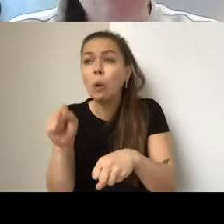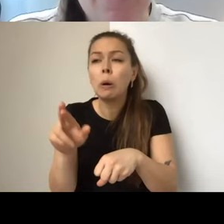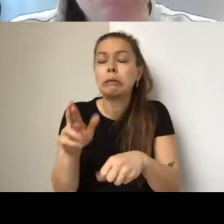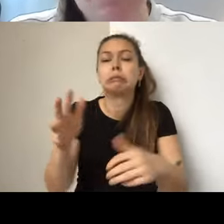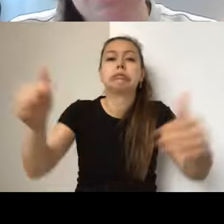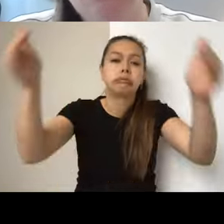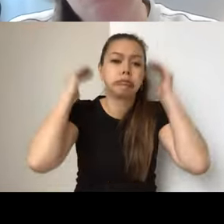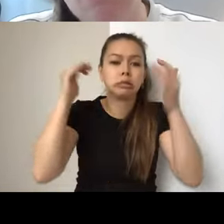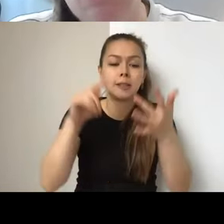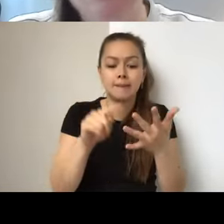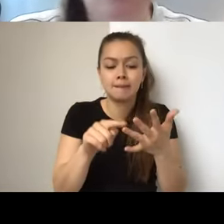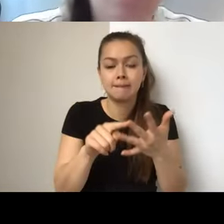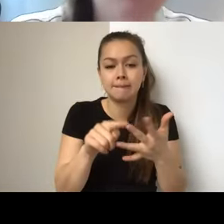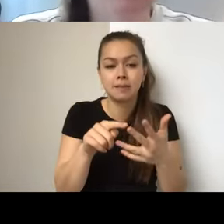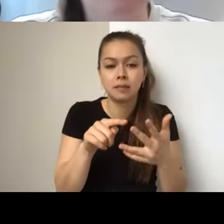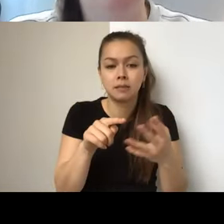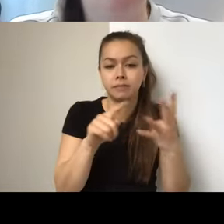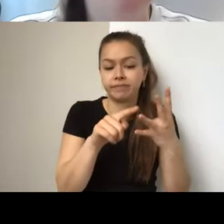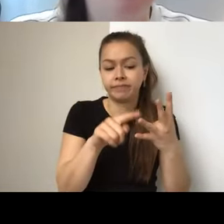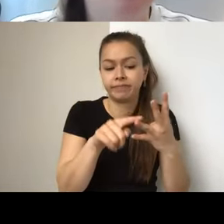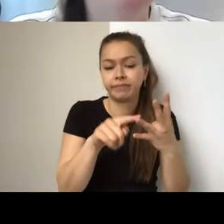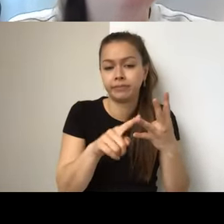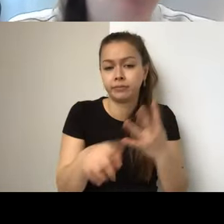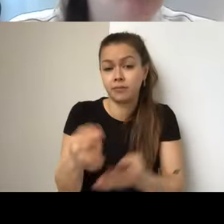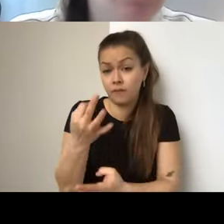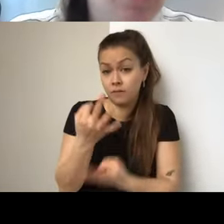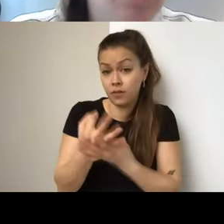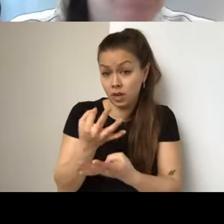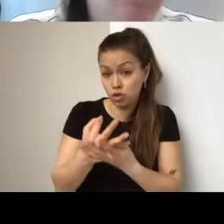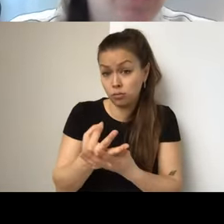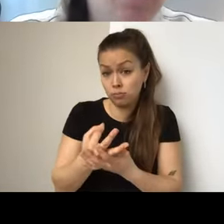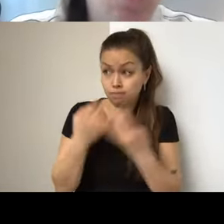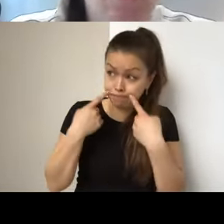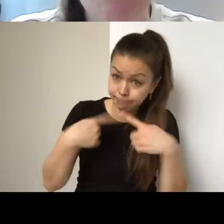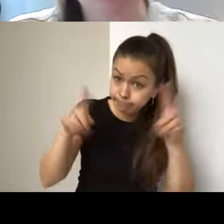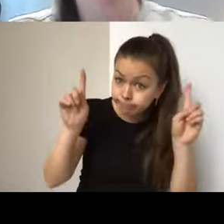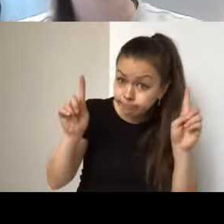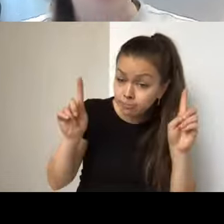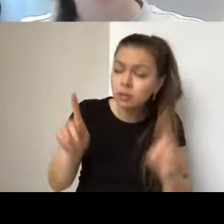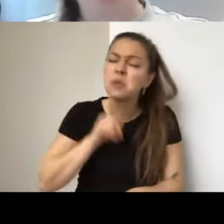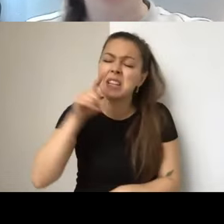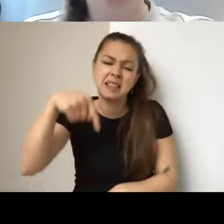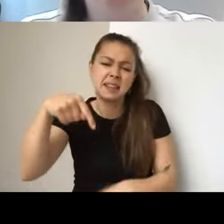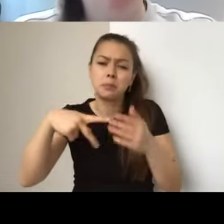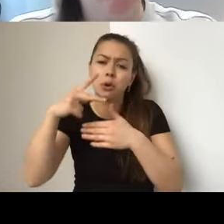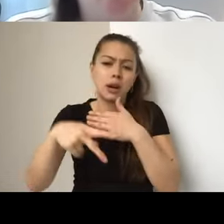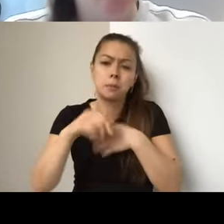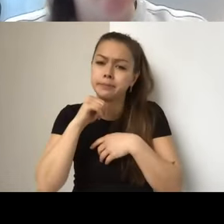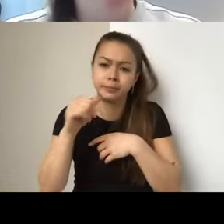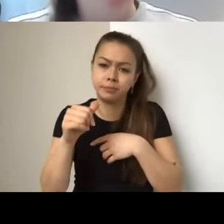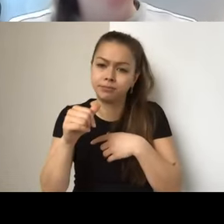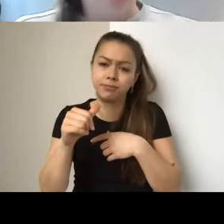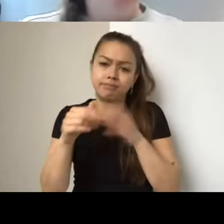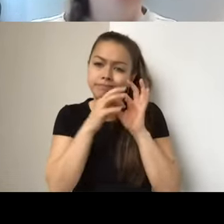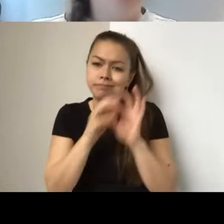Financial viability of the project. It's, you know, it's not really relevant for this program because you don't provide a budget for this